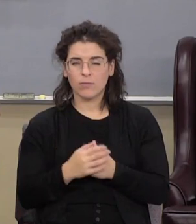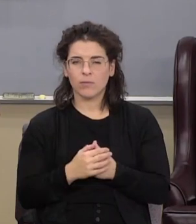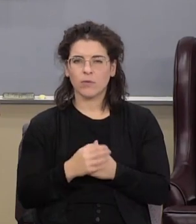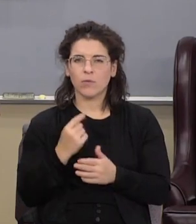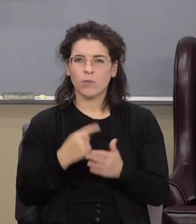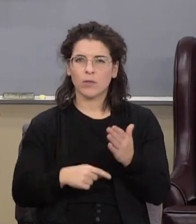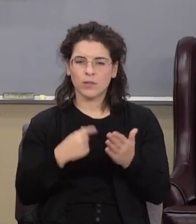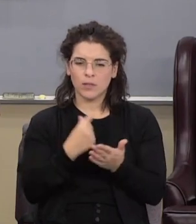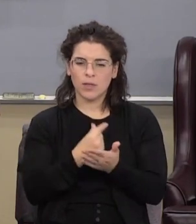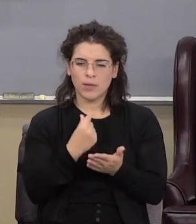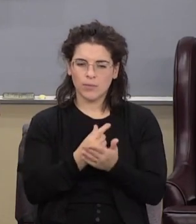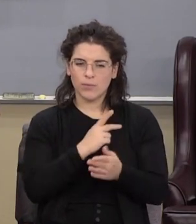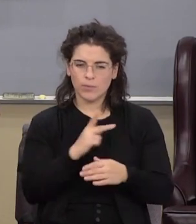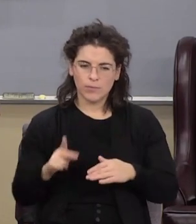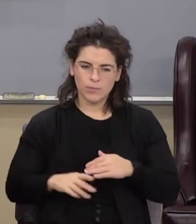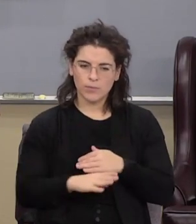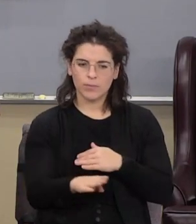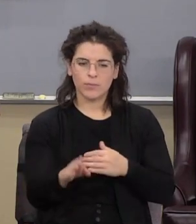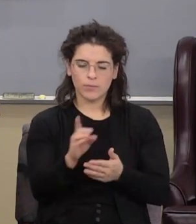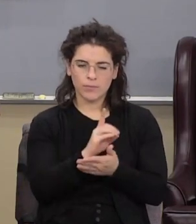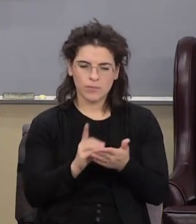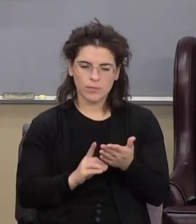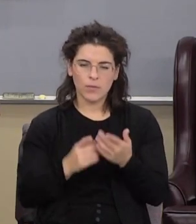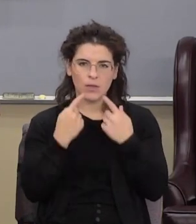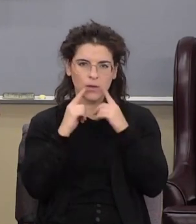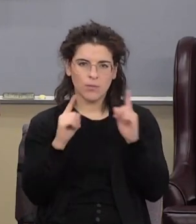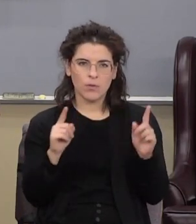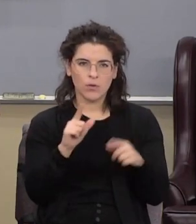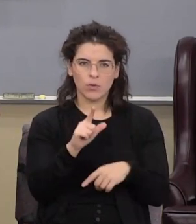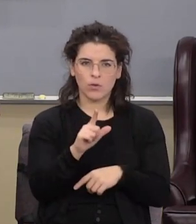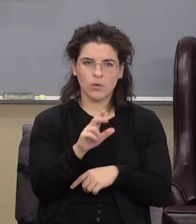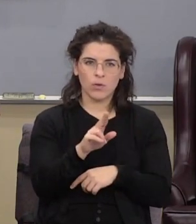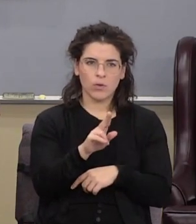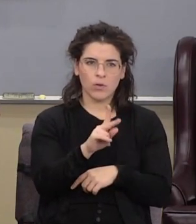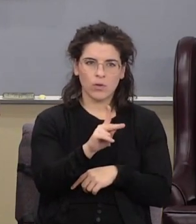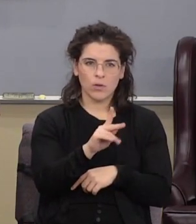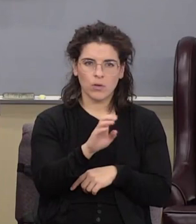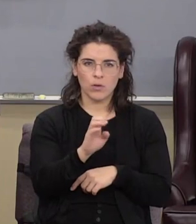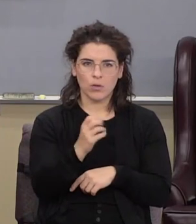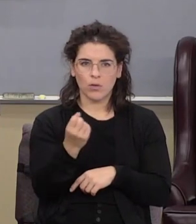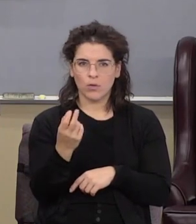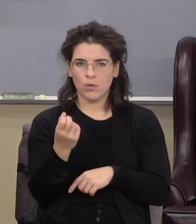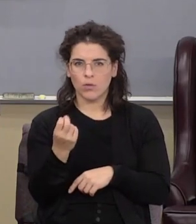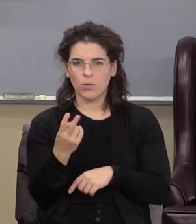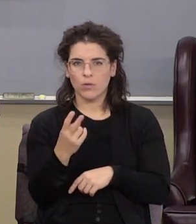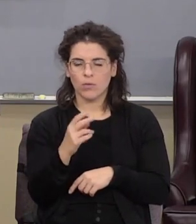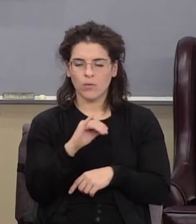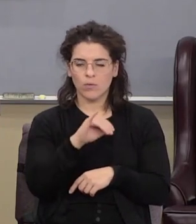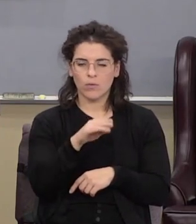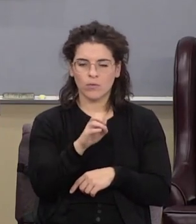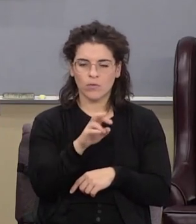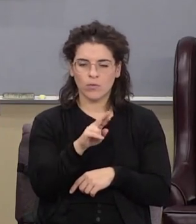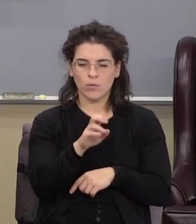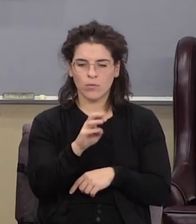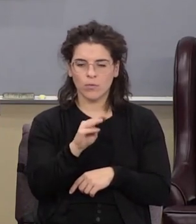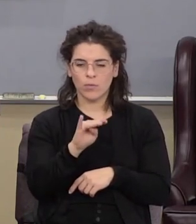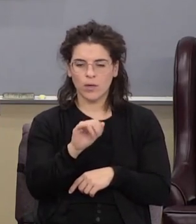what's the gospel of the kingdom designed to accomplish look at Luke chapter 12 it's going to do what Jeremiah 23 is talking about